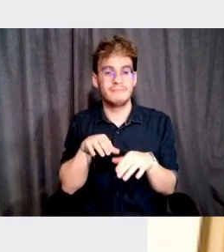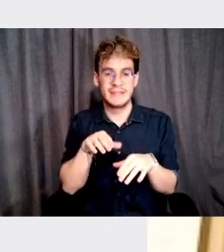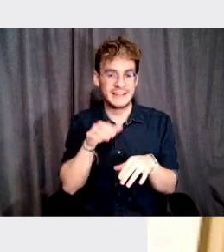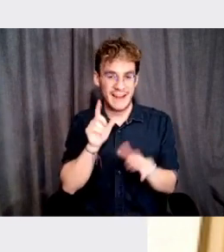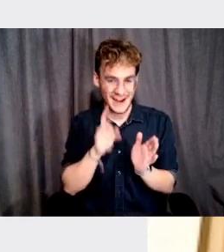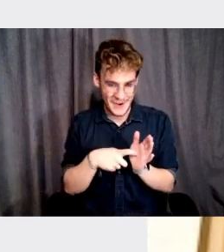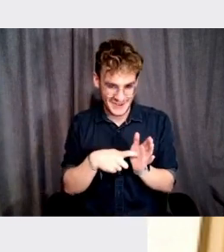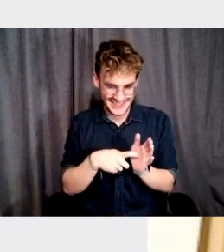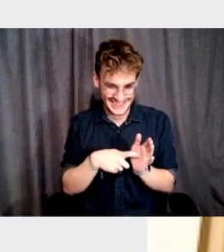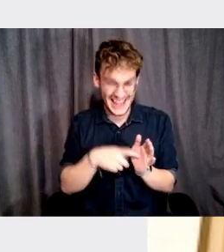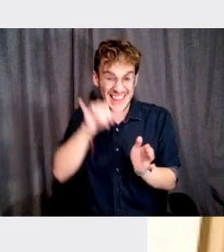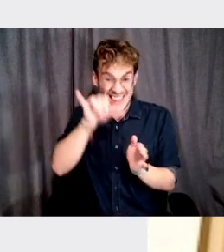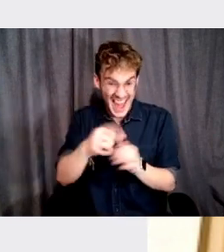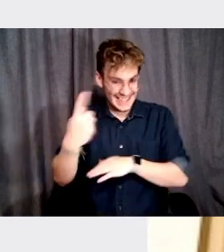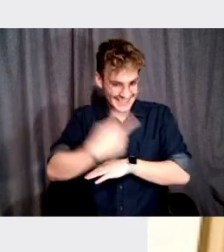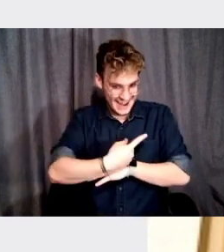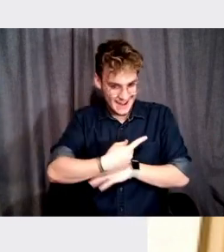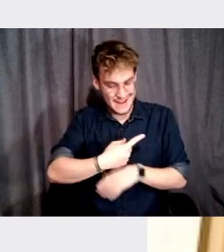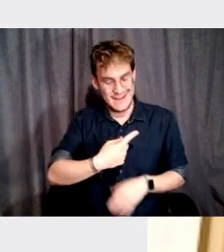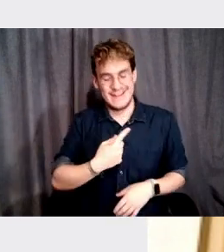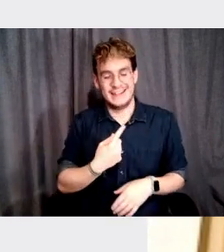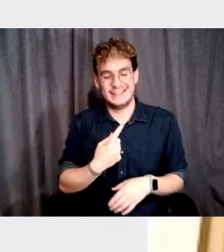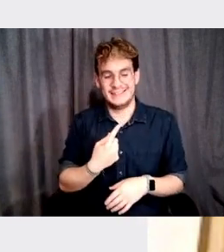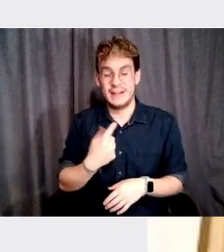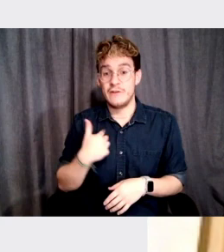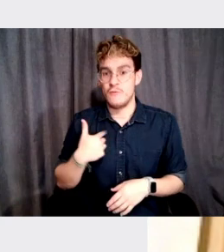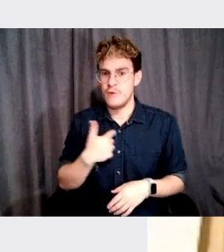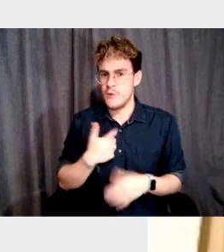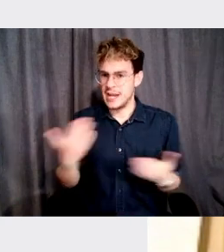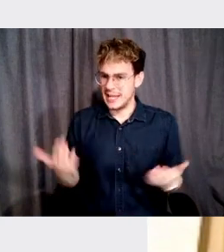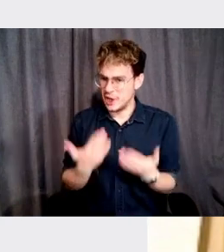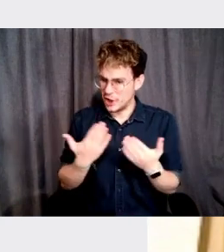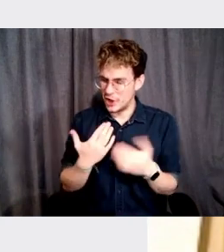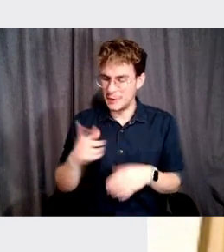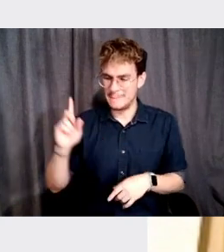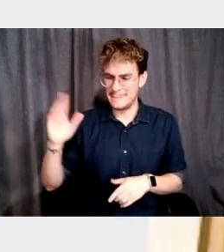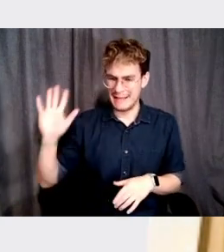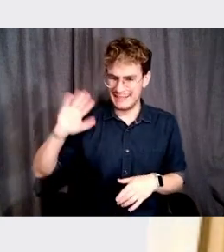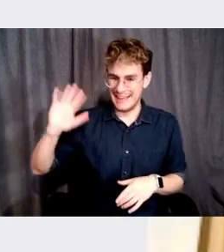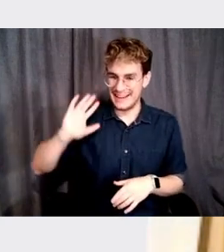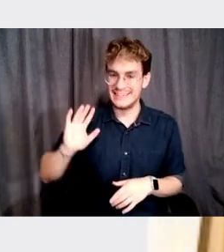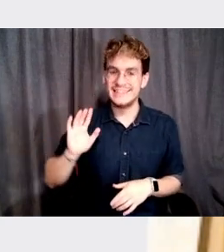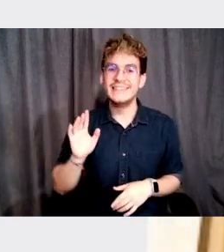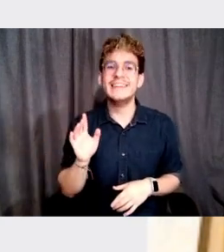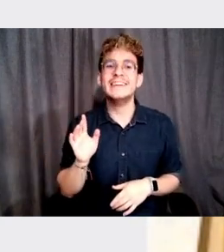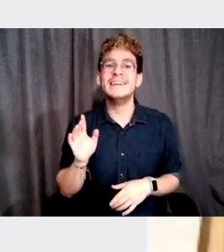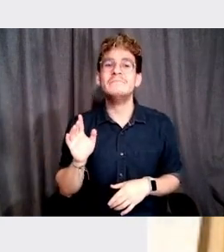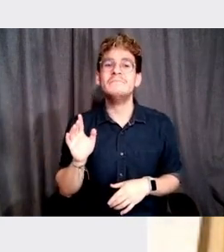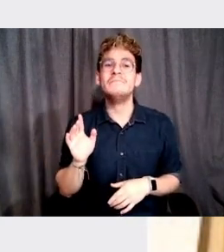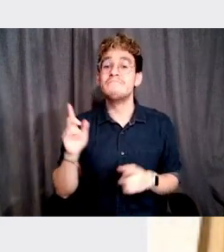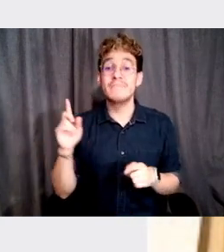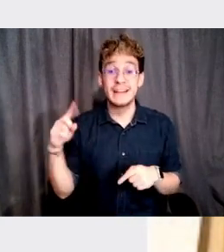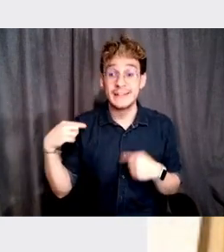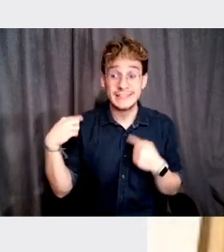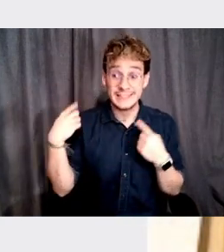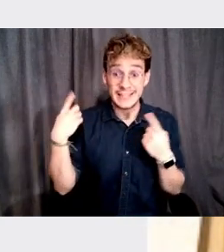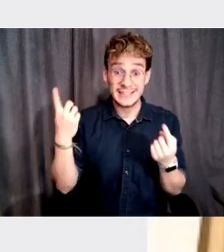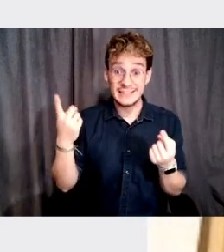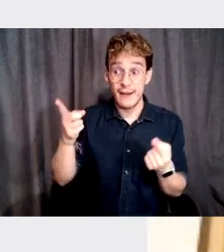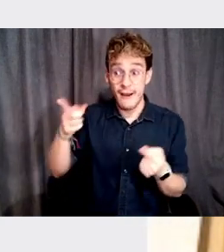unnoticed on that visit by those of us who were active here at the time, he has evaded our notice no longer.